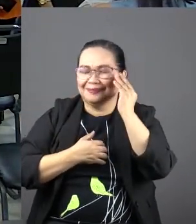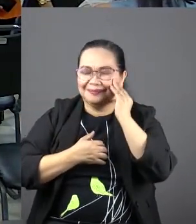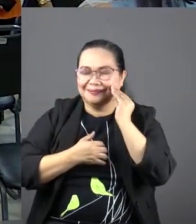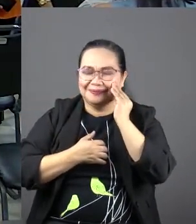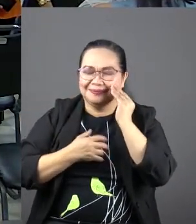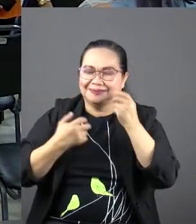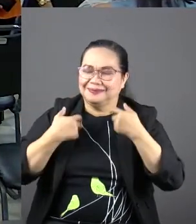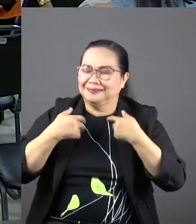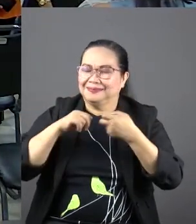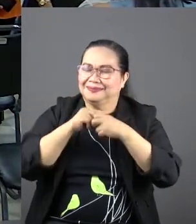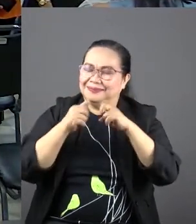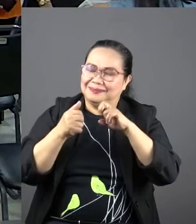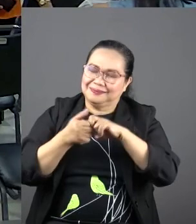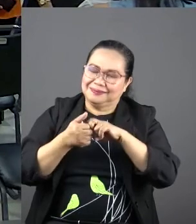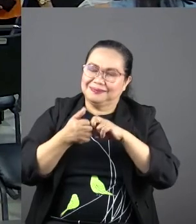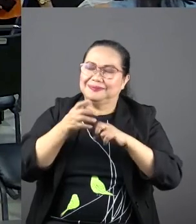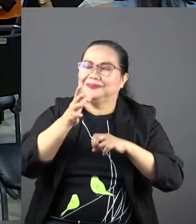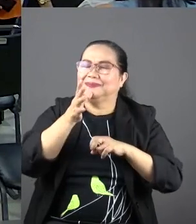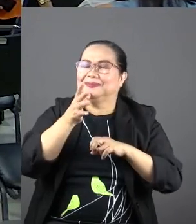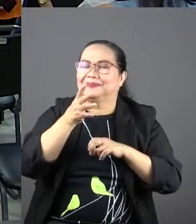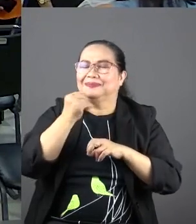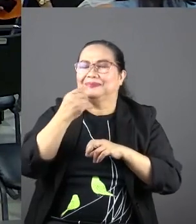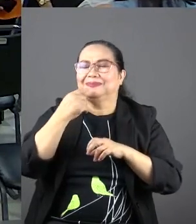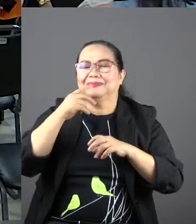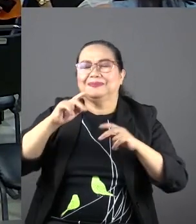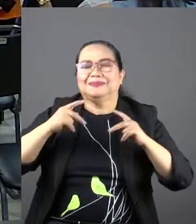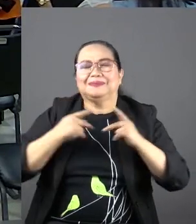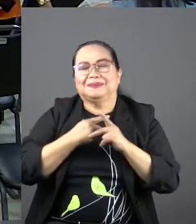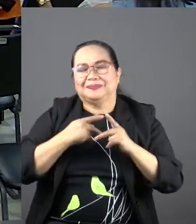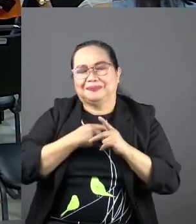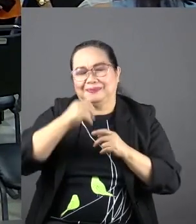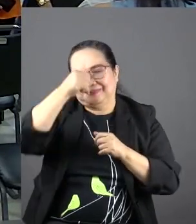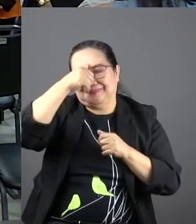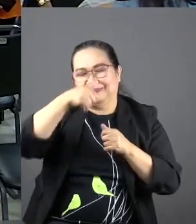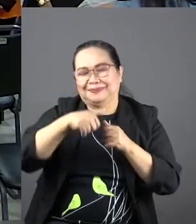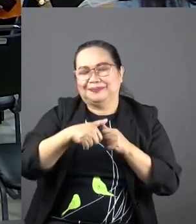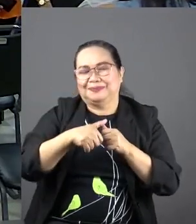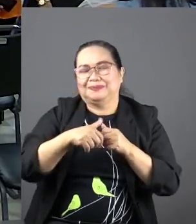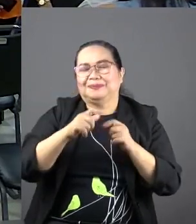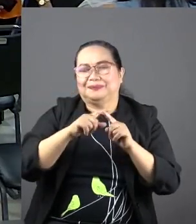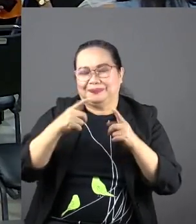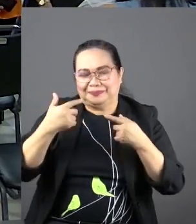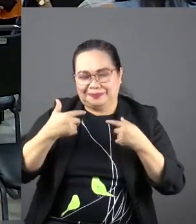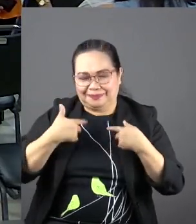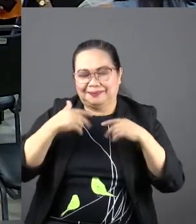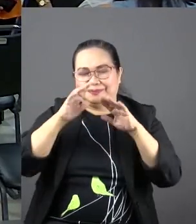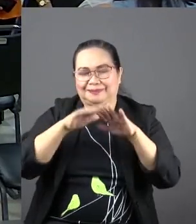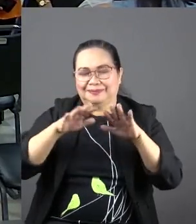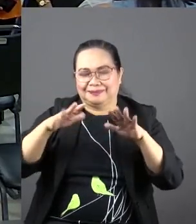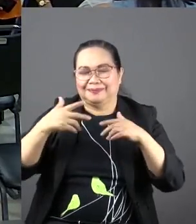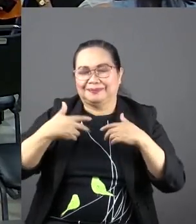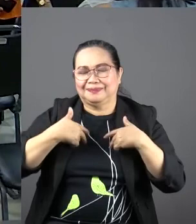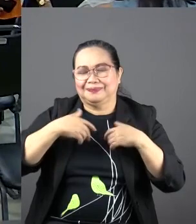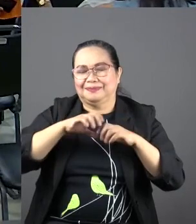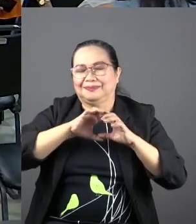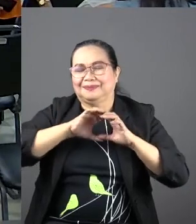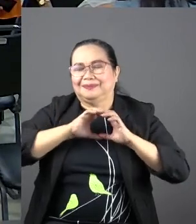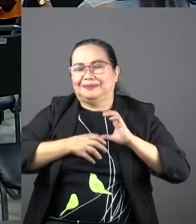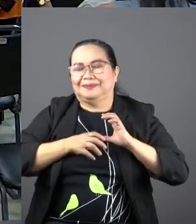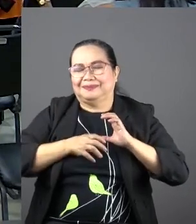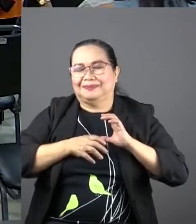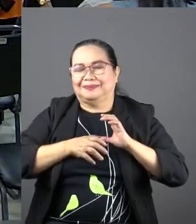may be some of them for whom Mother's Day is actually painful to remember. If there are children who have broken their heart.